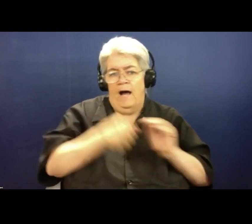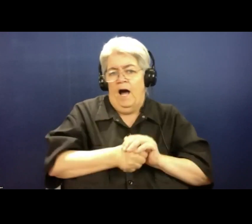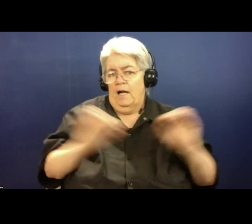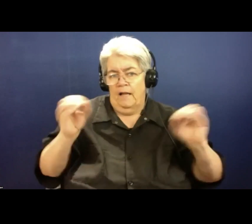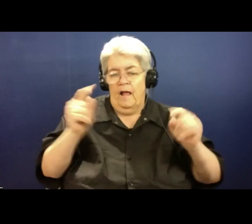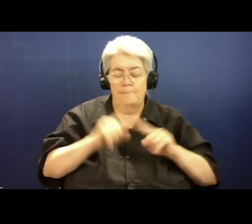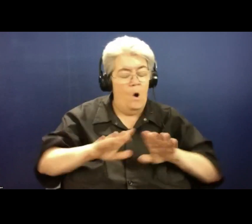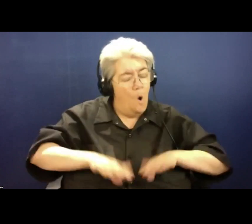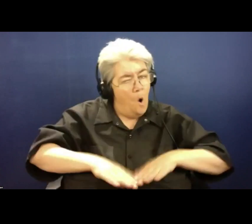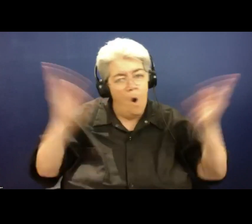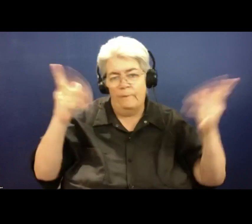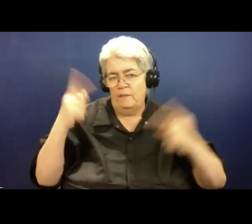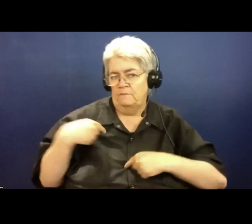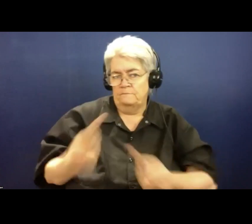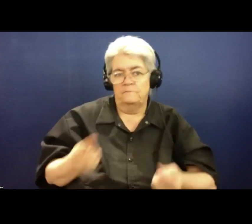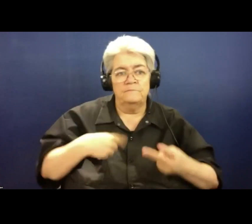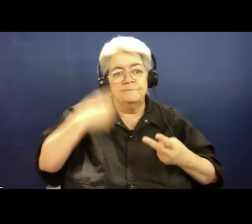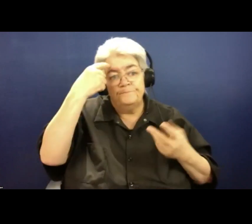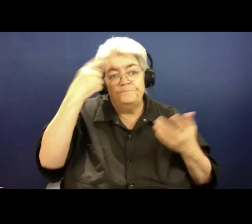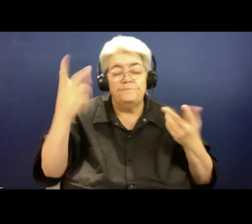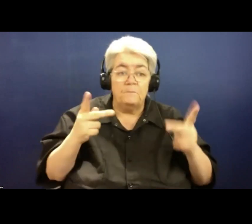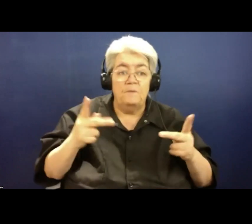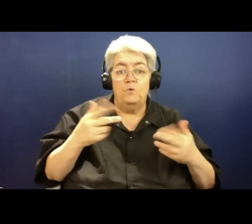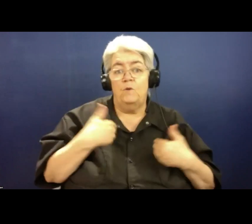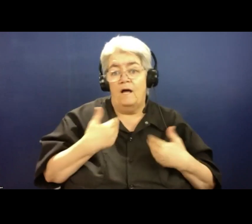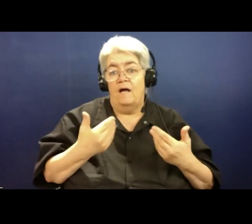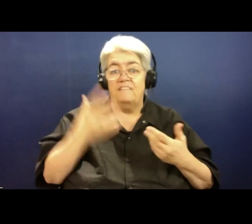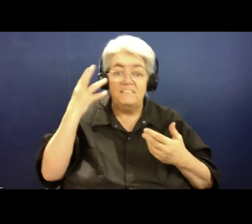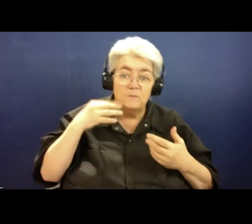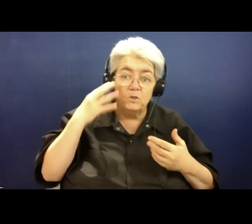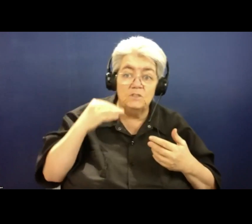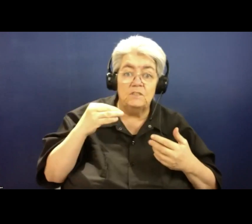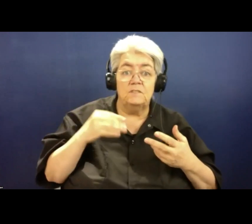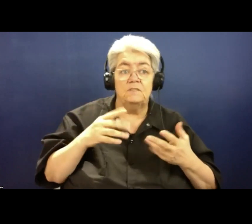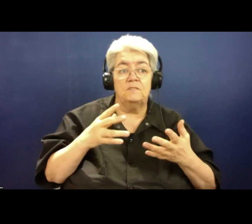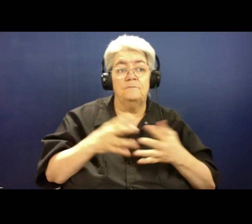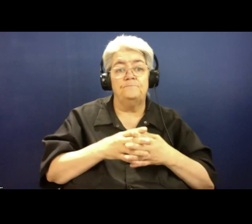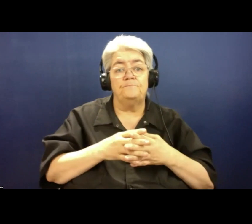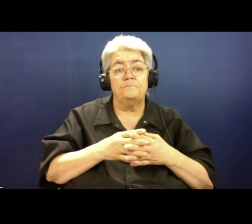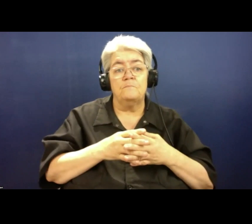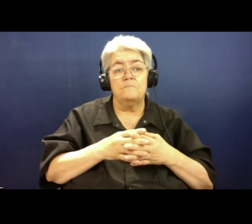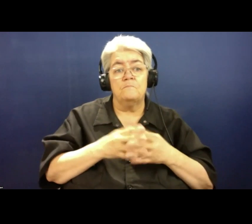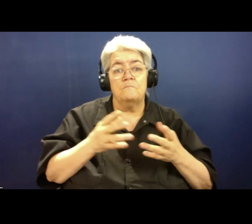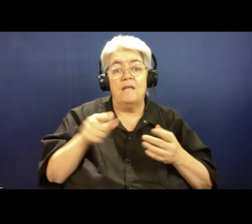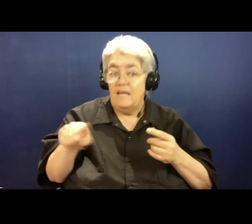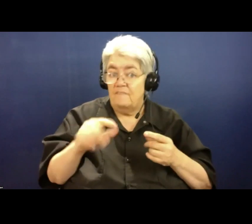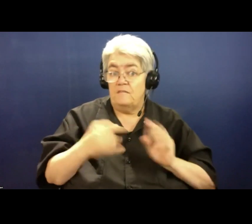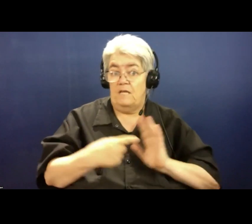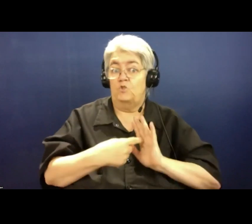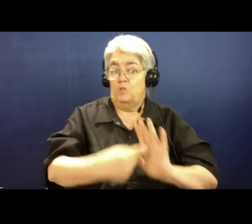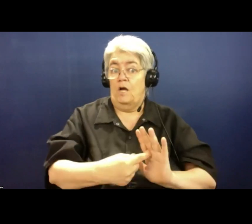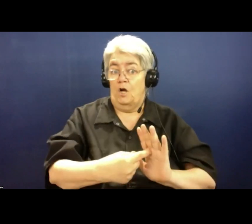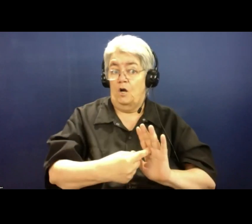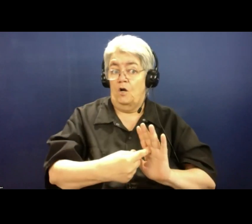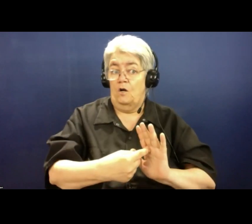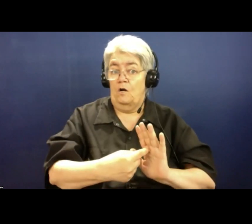because I think people who have profiles, people who have experiences that they can share, if they share them, we do begin